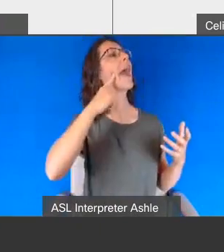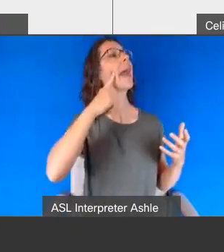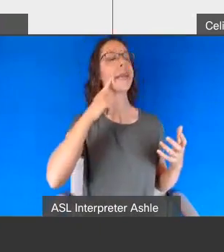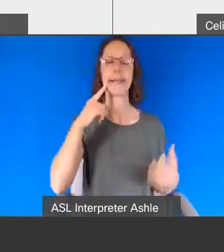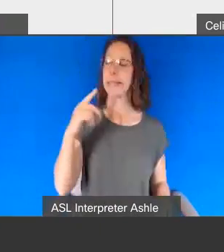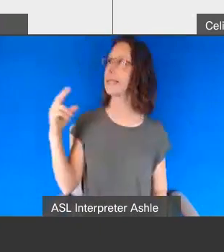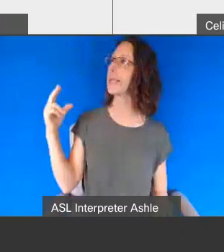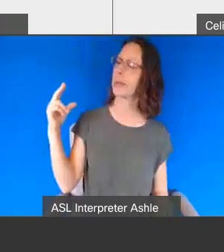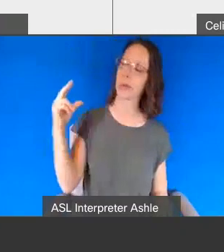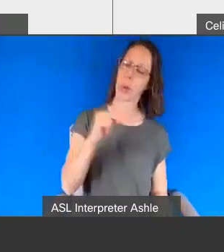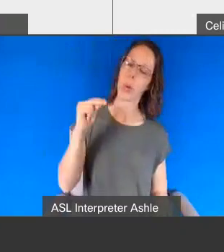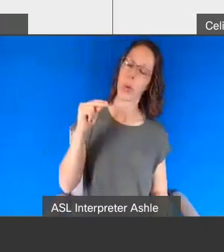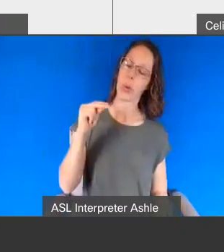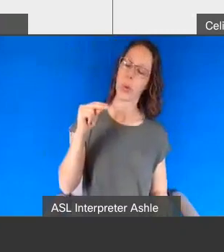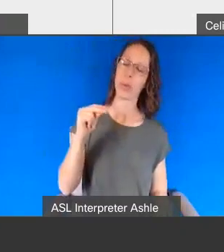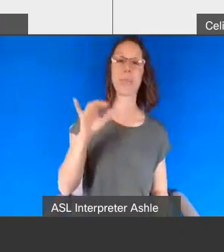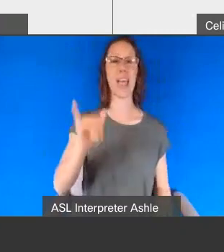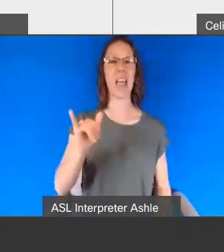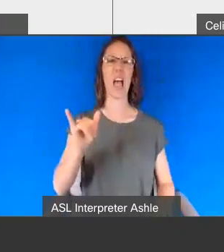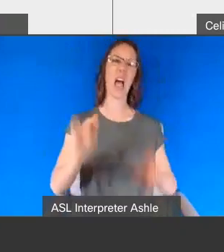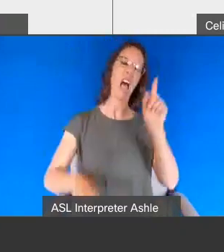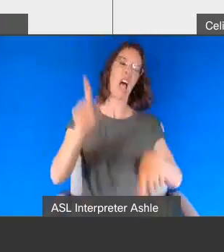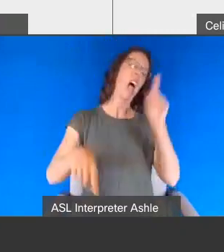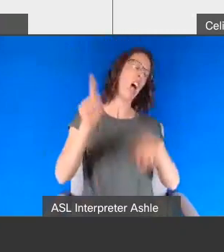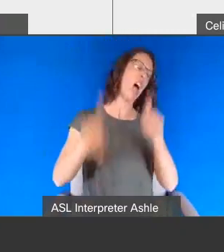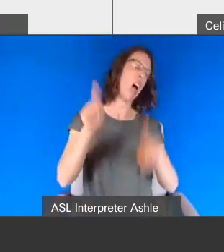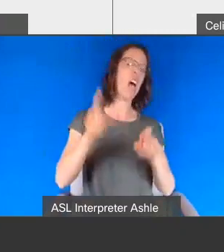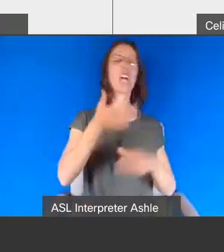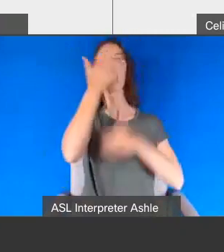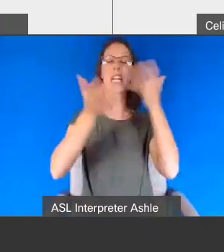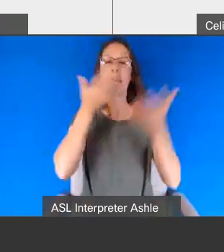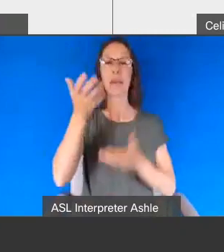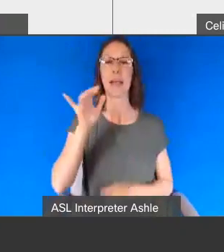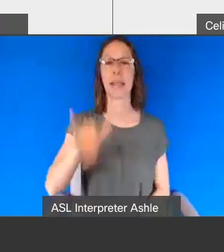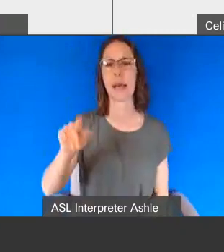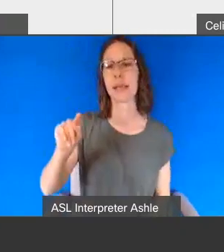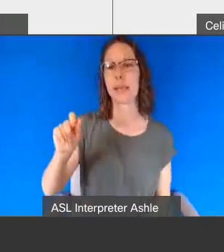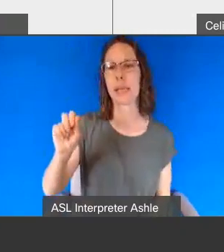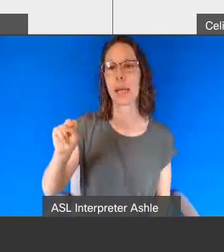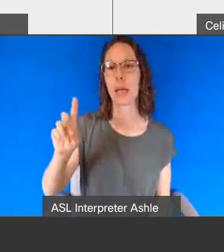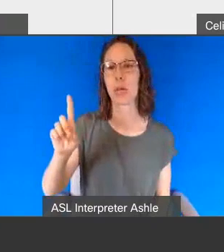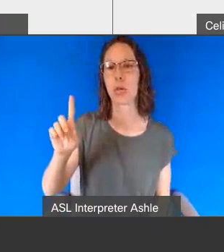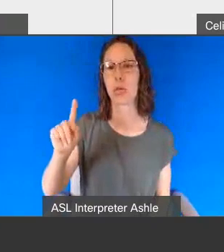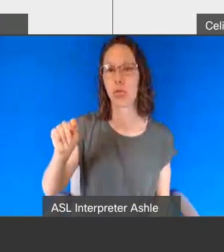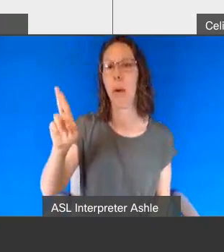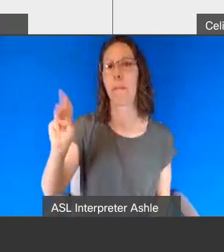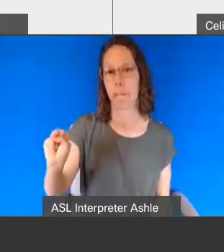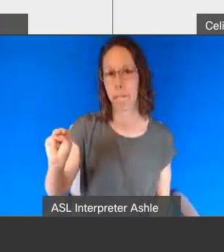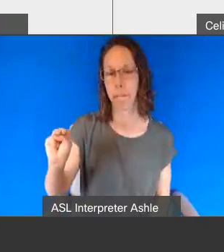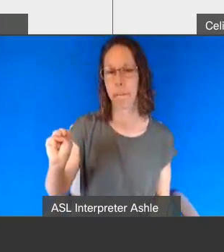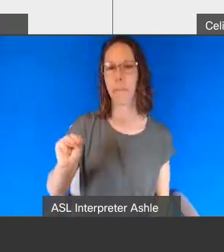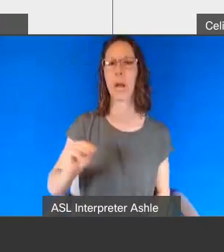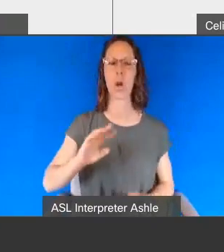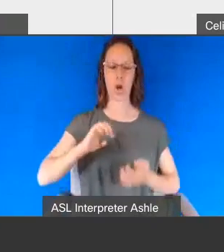that's a tantrum that is a person attempting to get their way by using their emotional